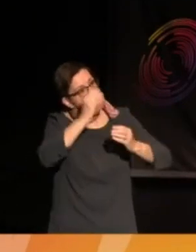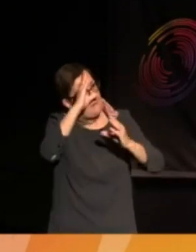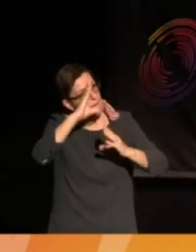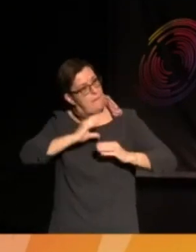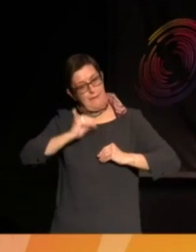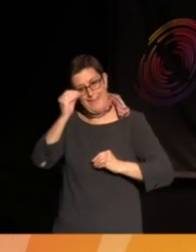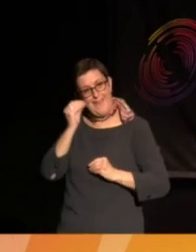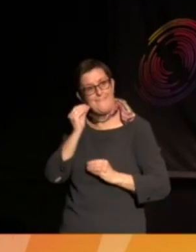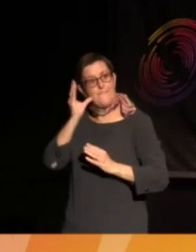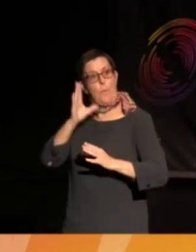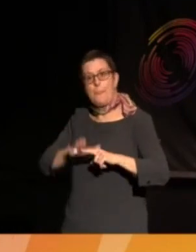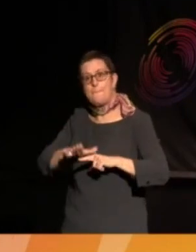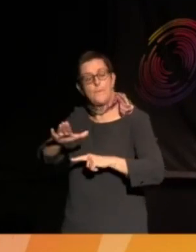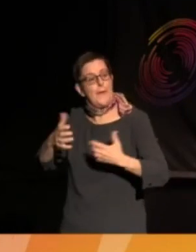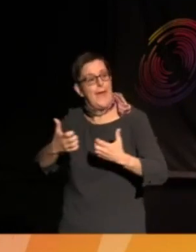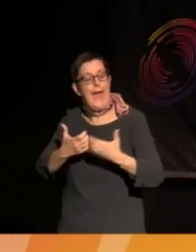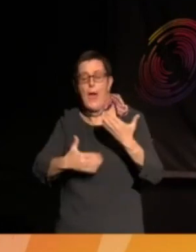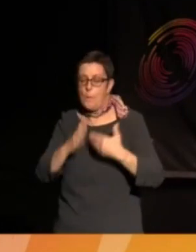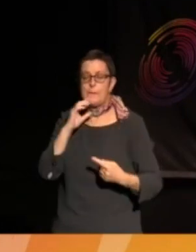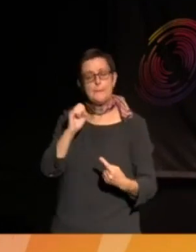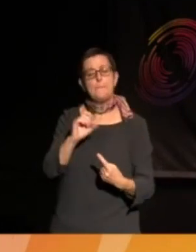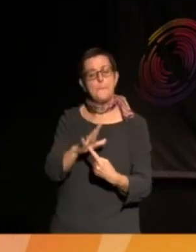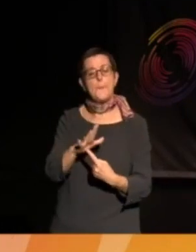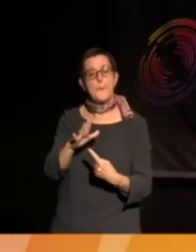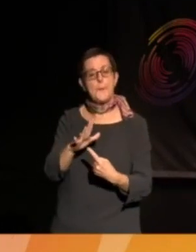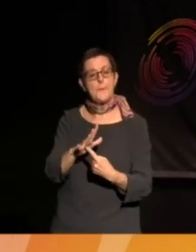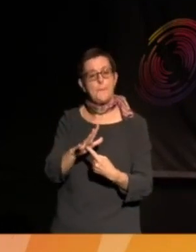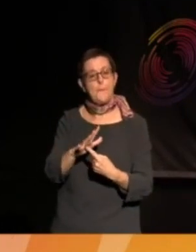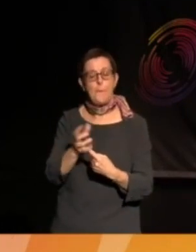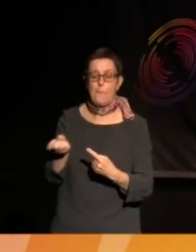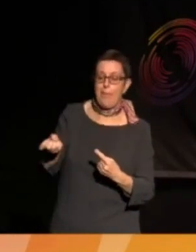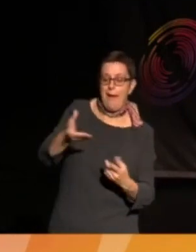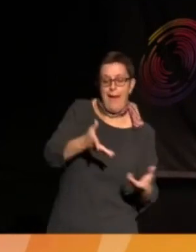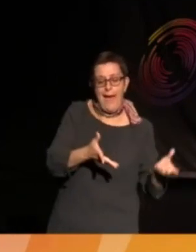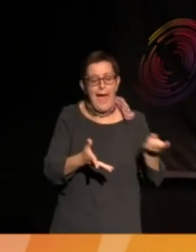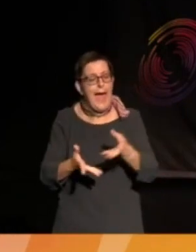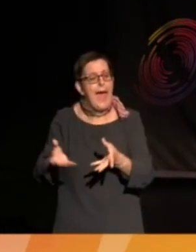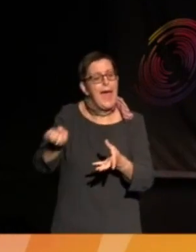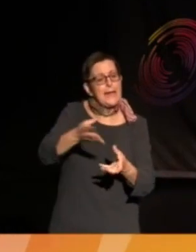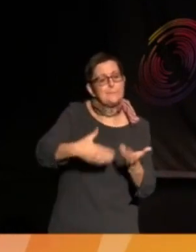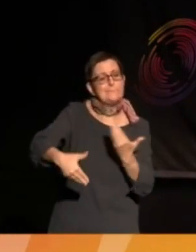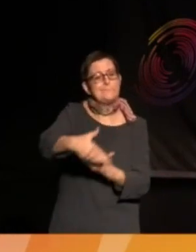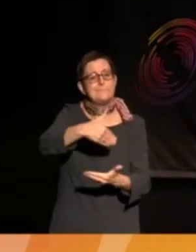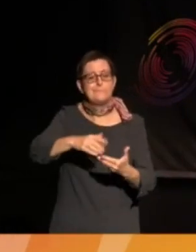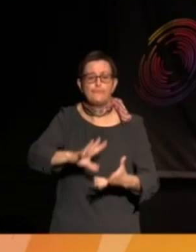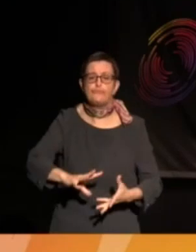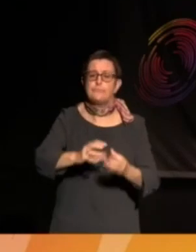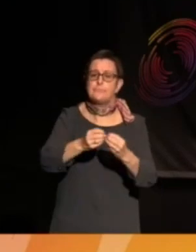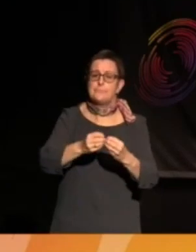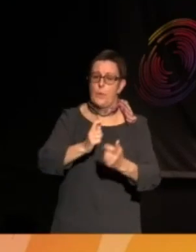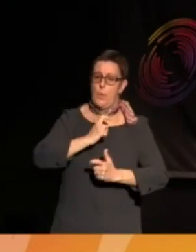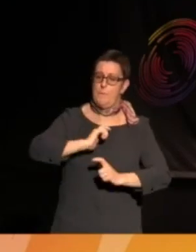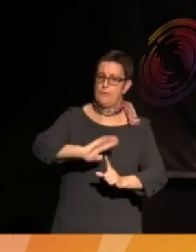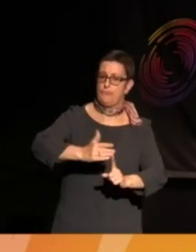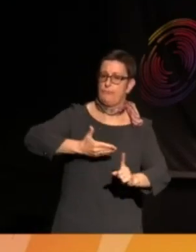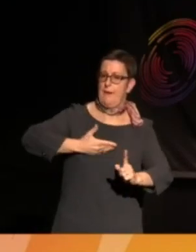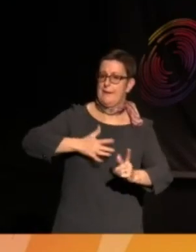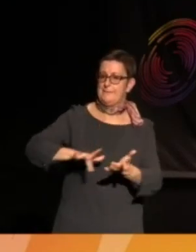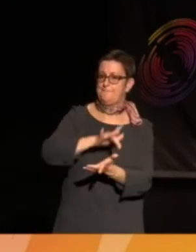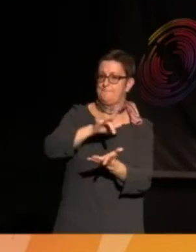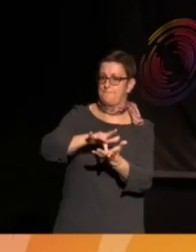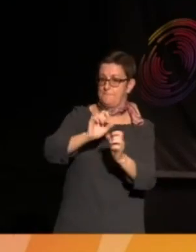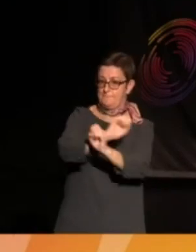future. So, I think that's very important, and that will add to the human rights city. Also, I